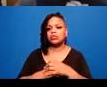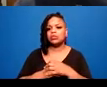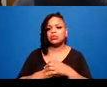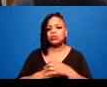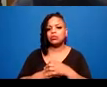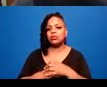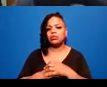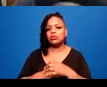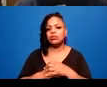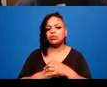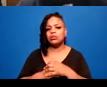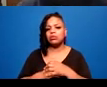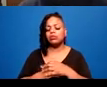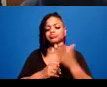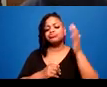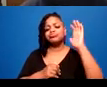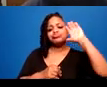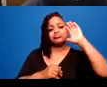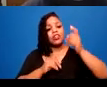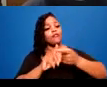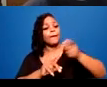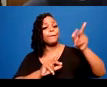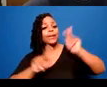people to read later. Myself included.